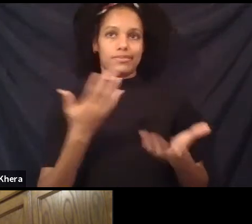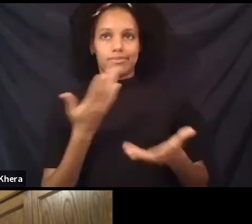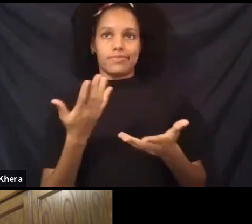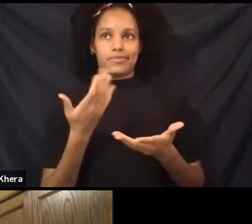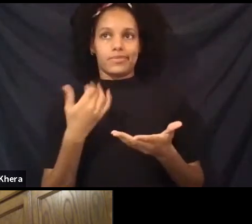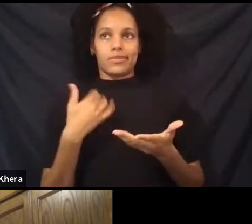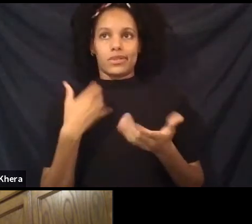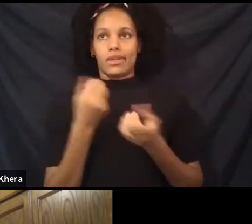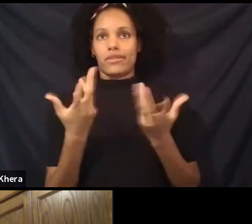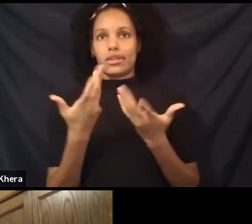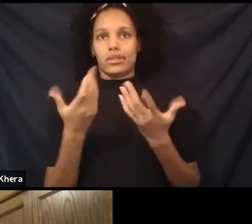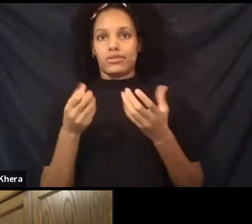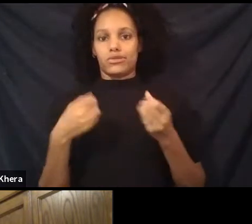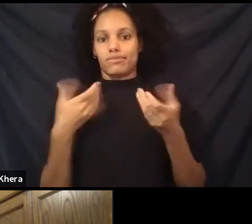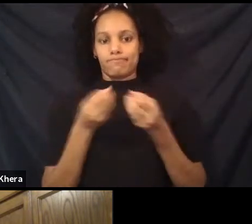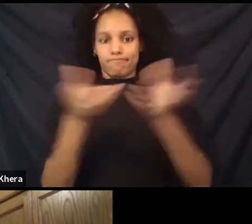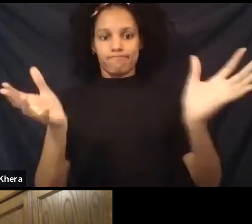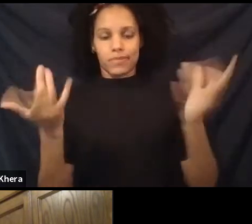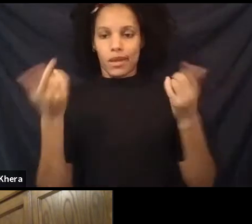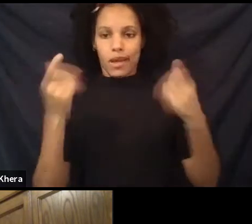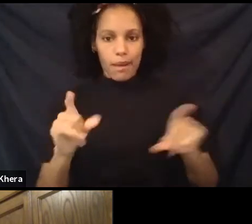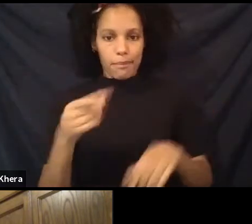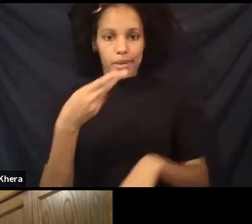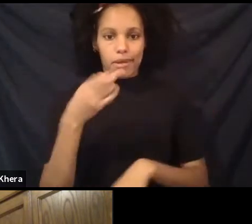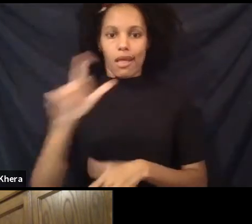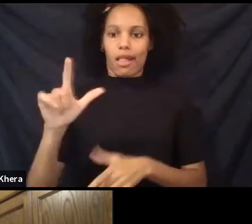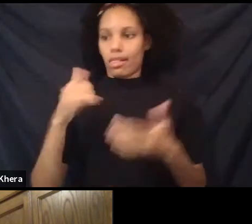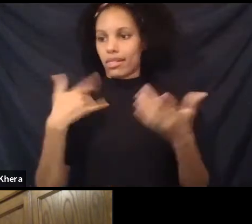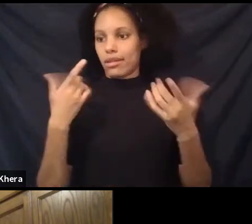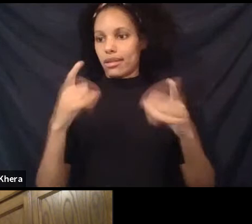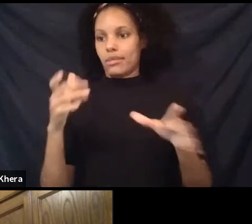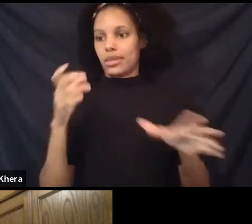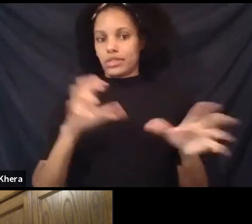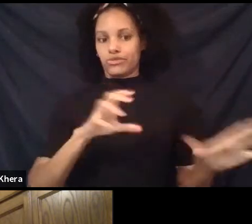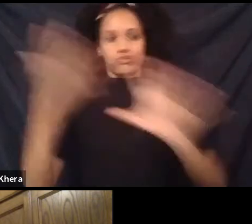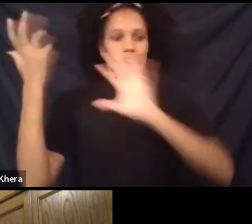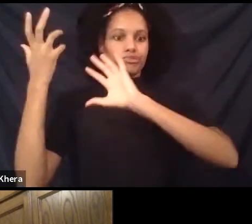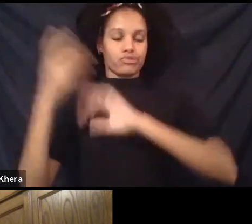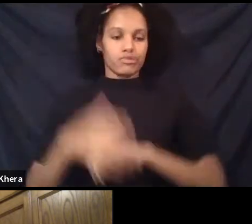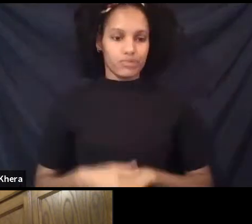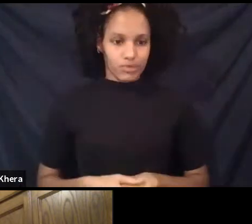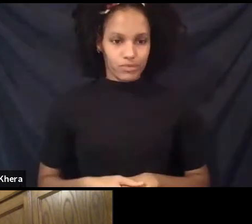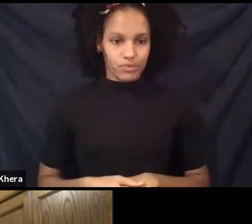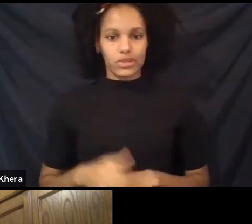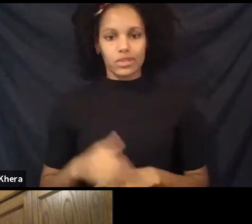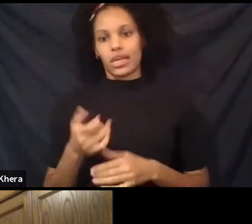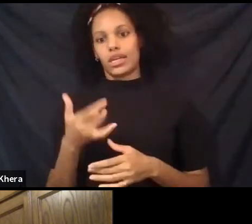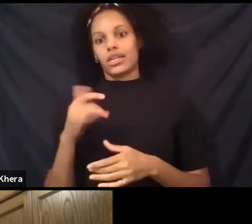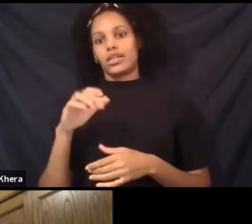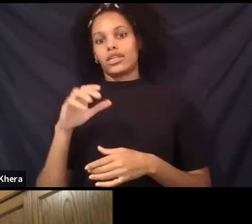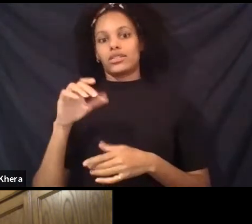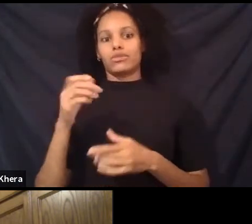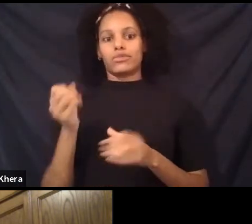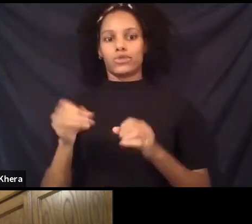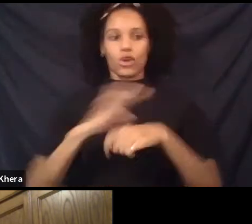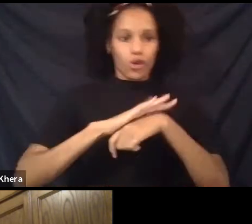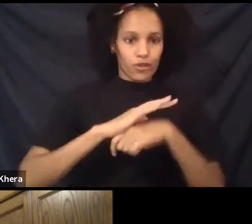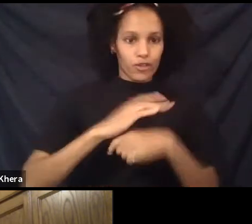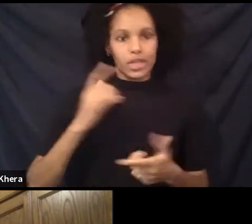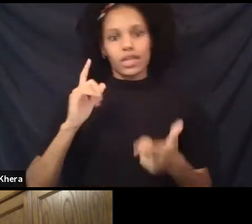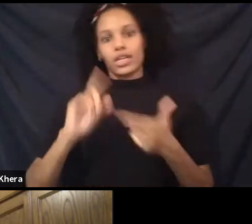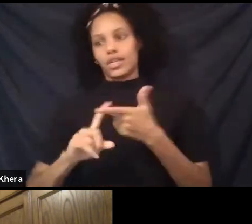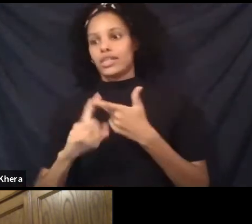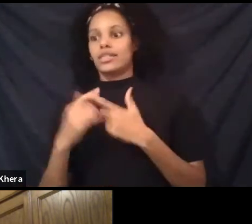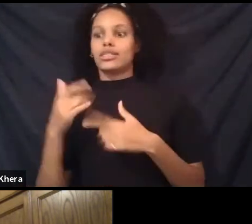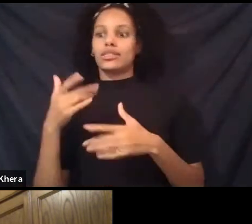hell broke loose. Just, you know, George Floyd, COVID. So the transition, the,